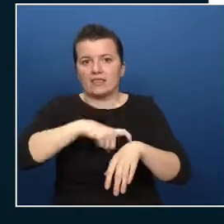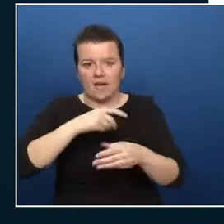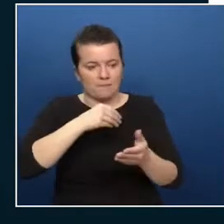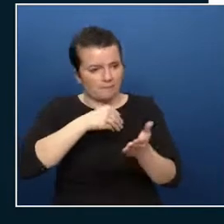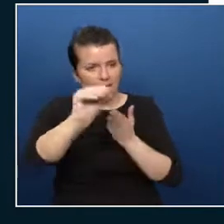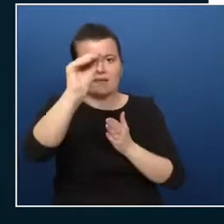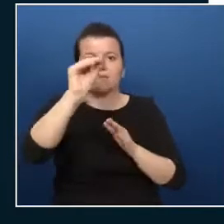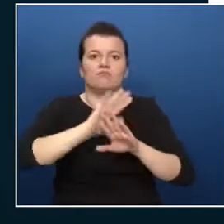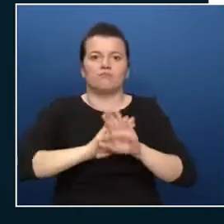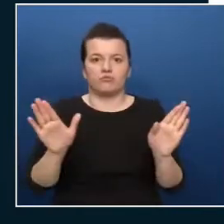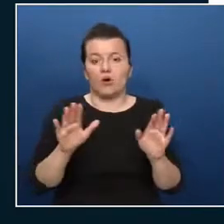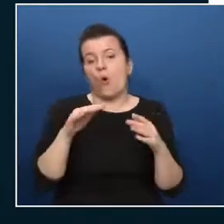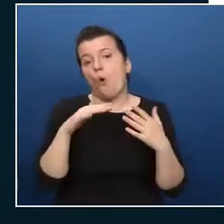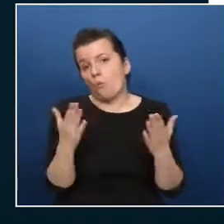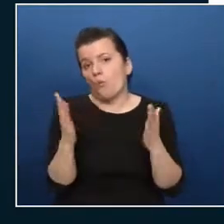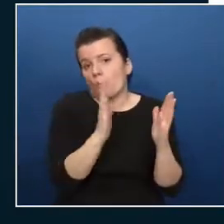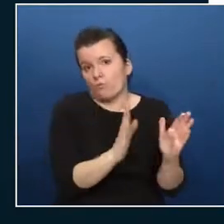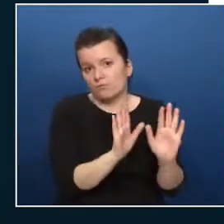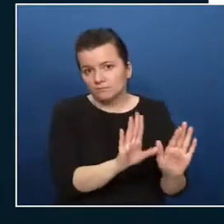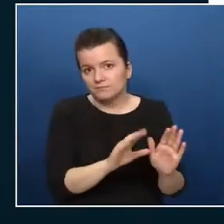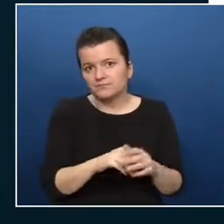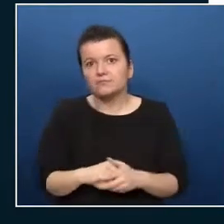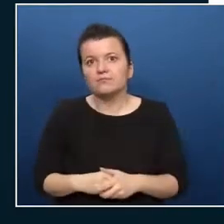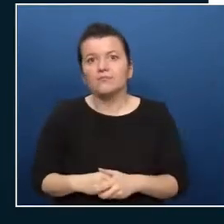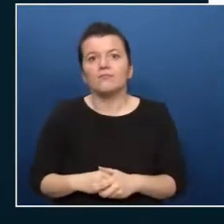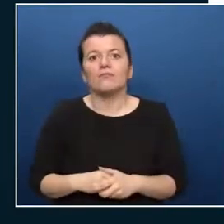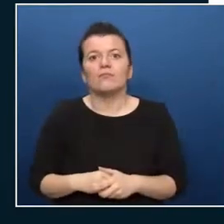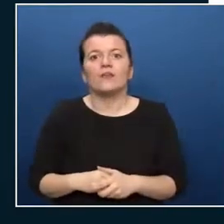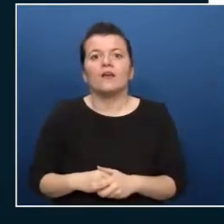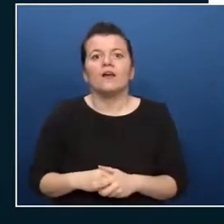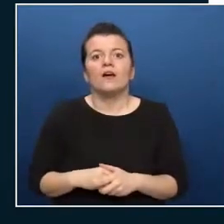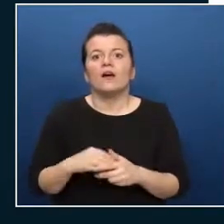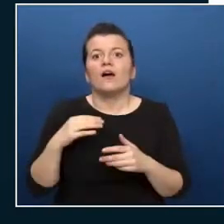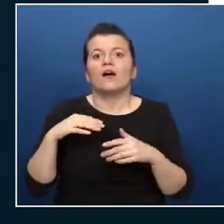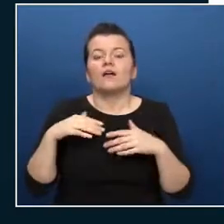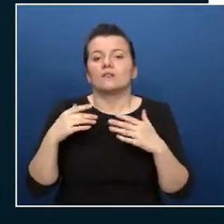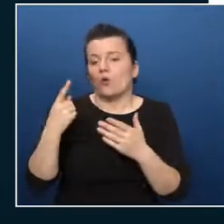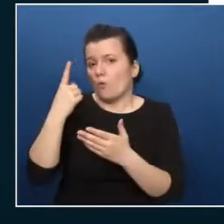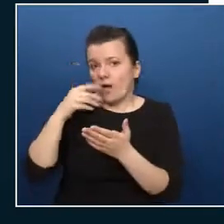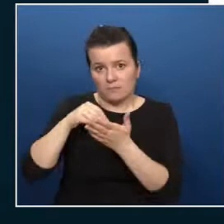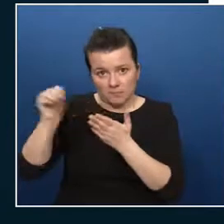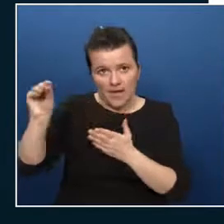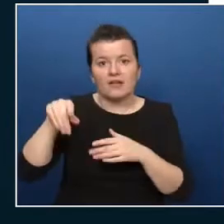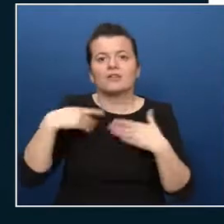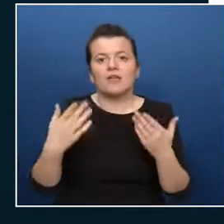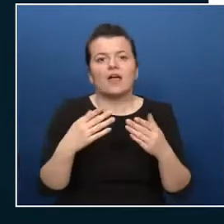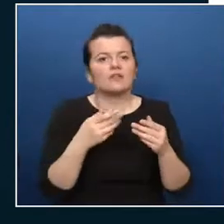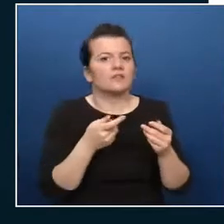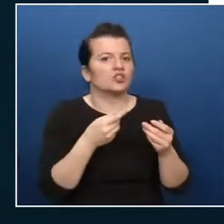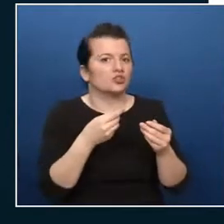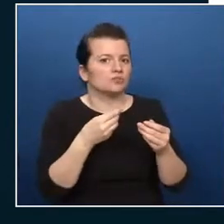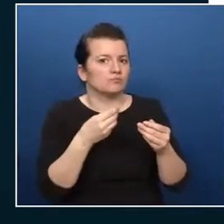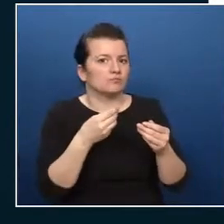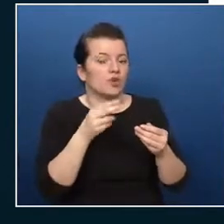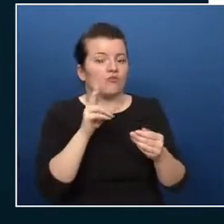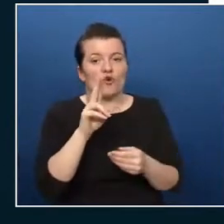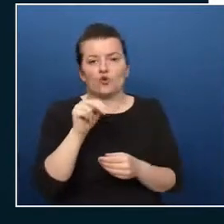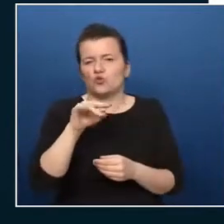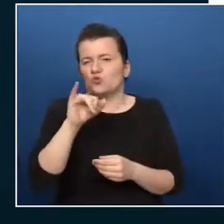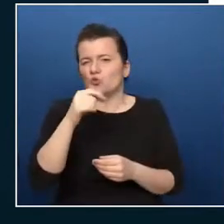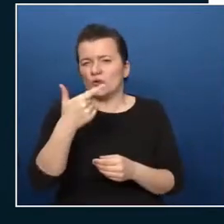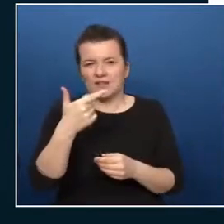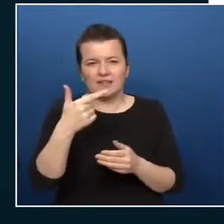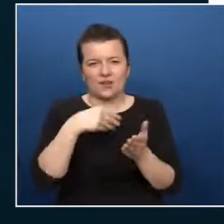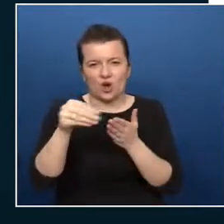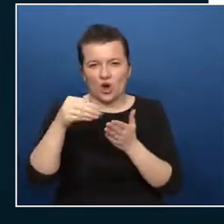example and use managed services when possible so although the cost per unit for these managed managed services